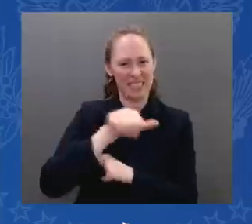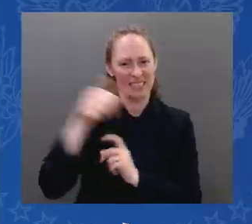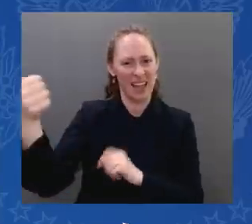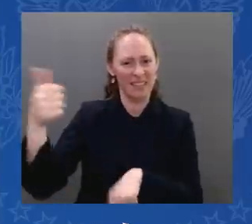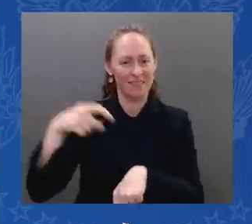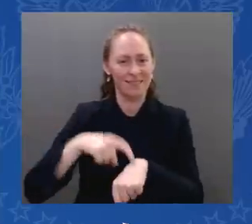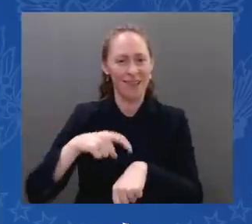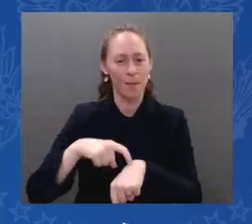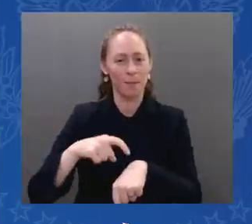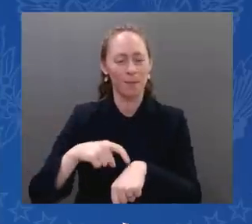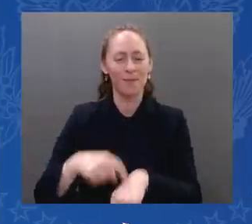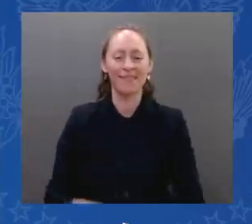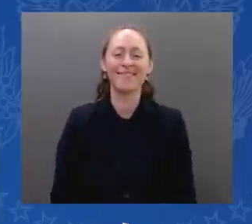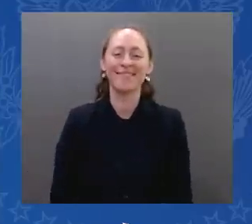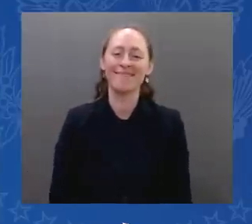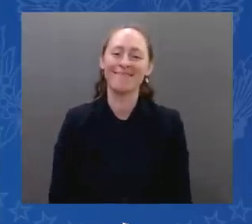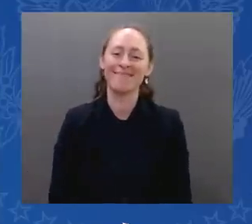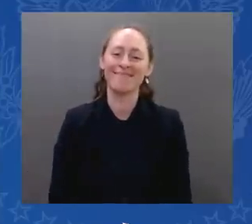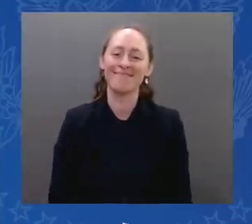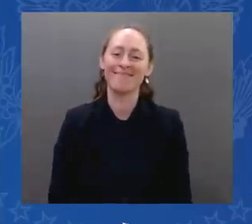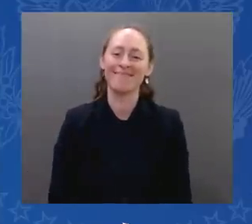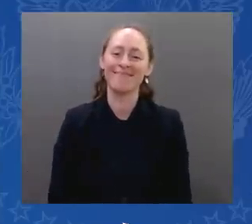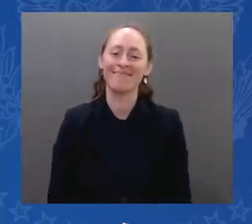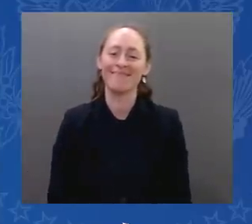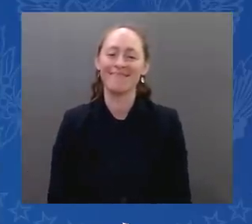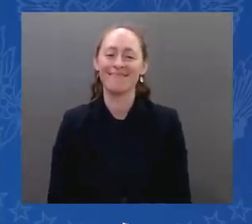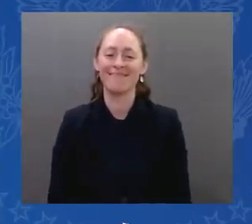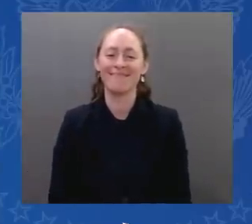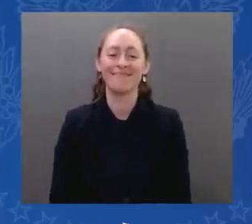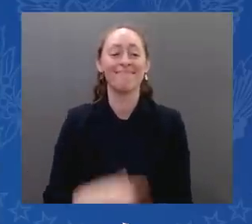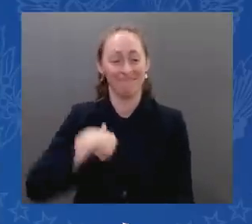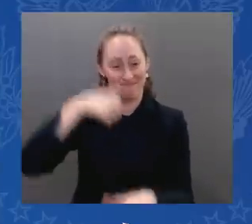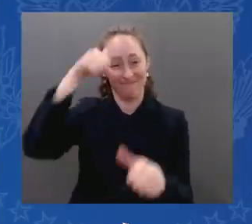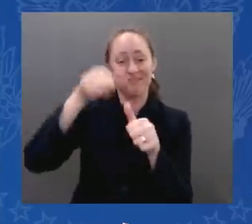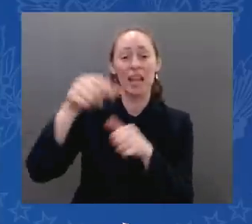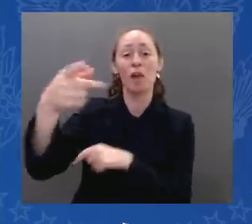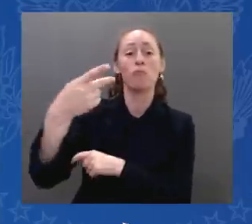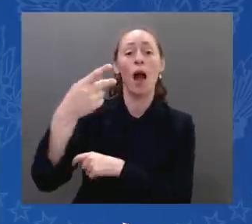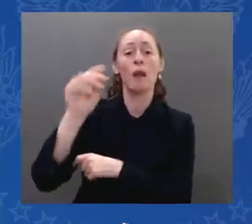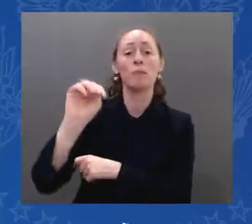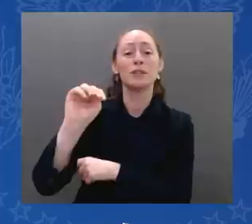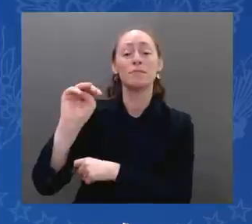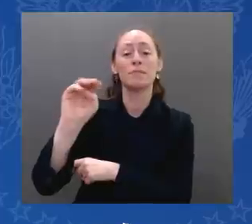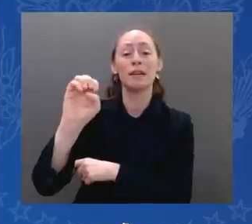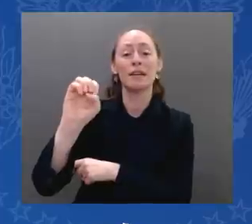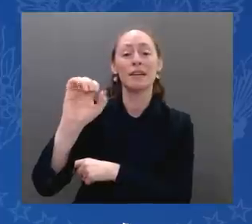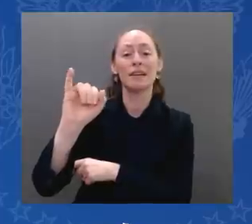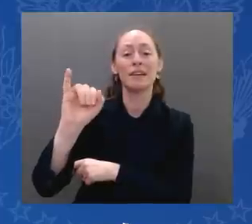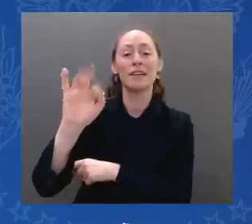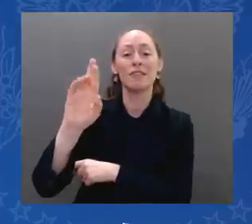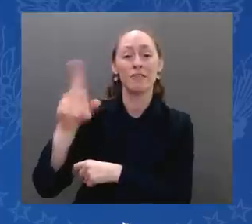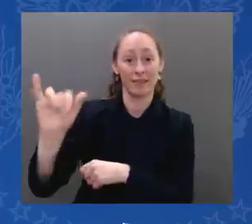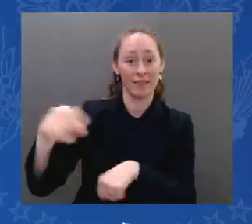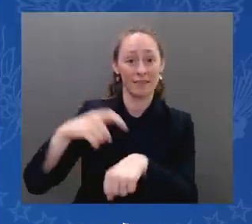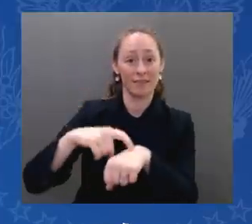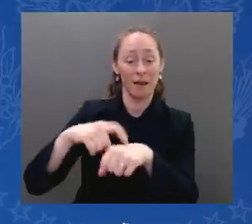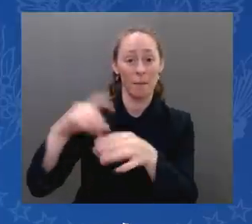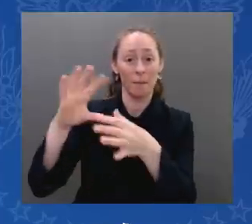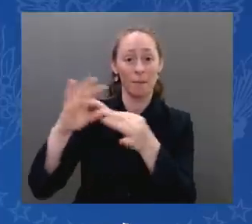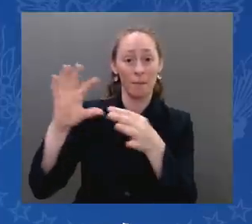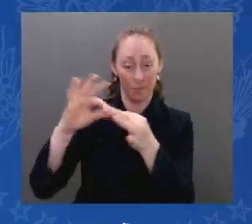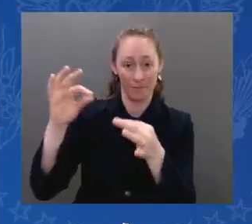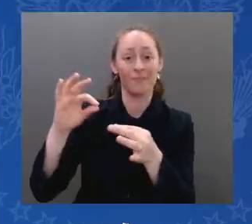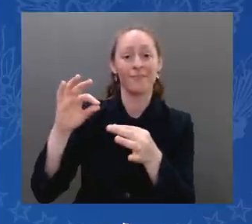I was a brand new junior senator from the state of Delaware. It was just weeks before the Yom Kippur War,